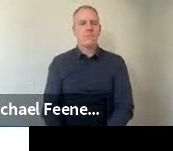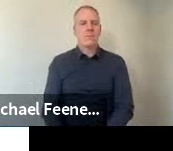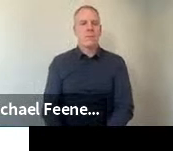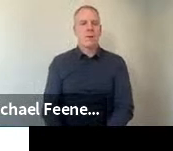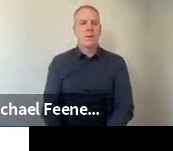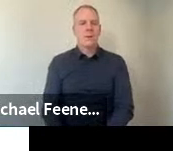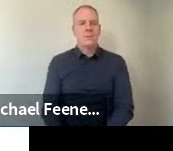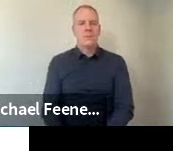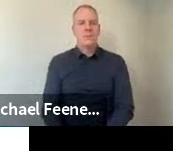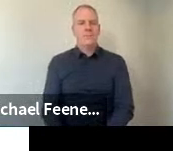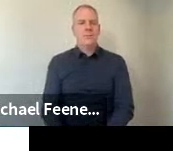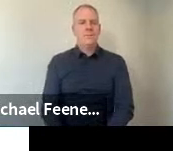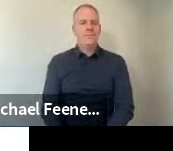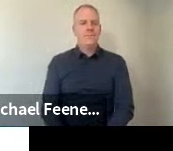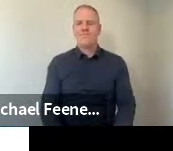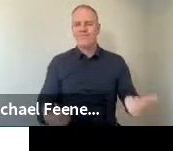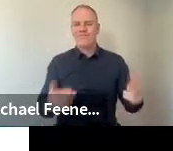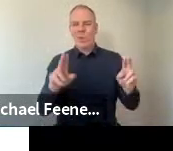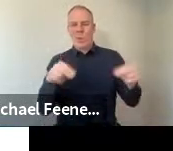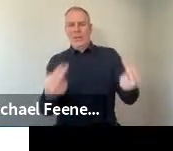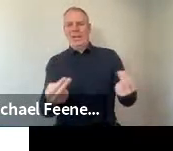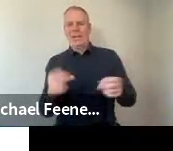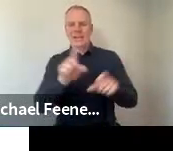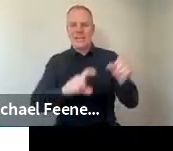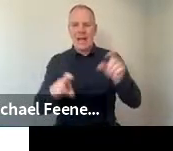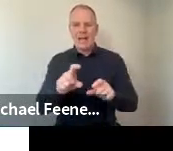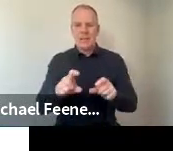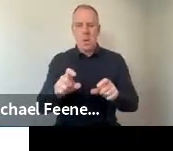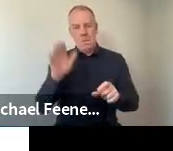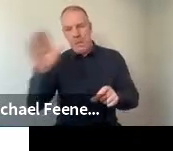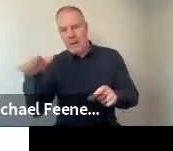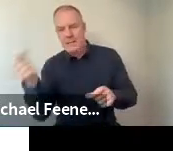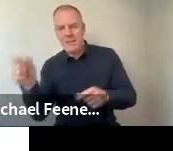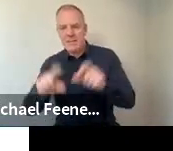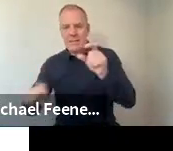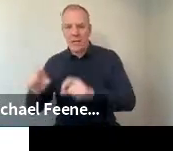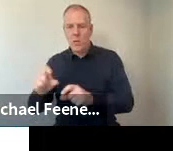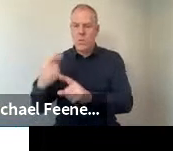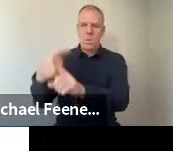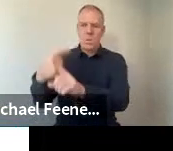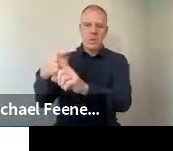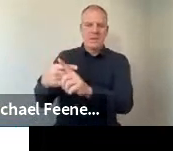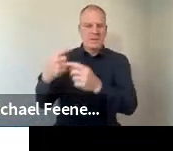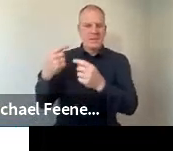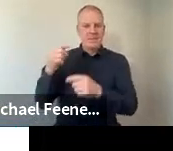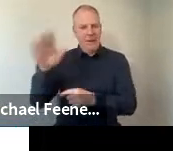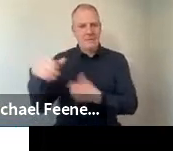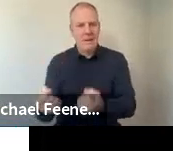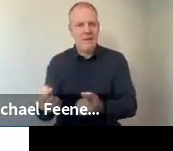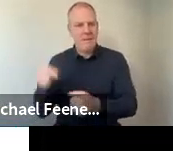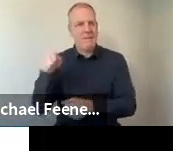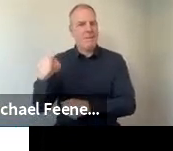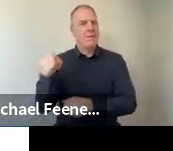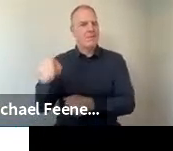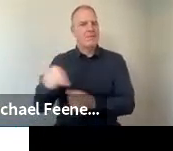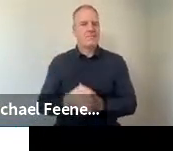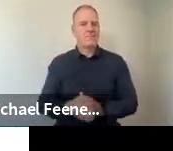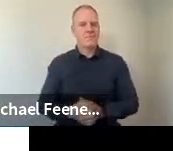On unnecessary versus essential. Very strongly positive views on fascinating